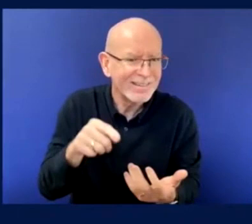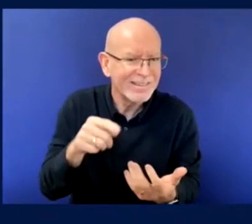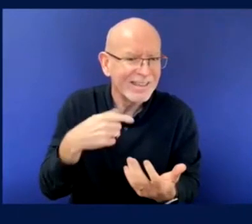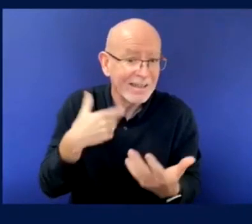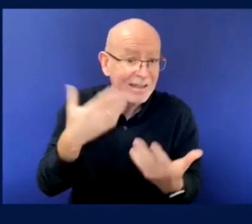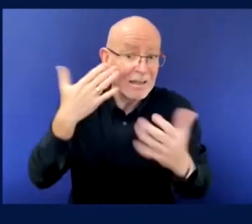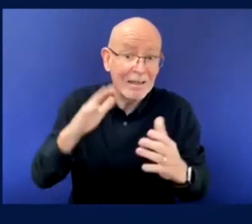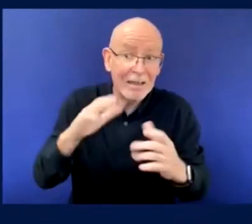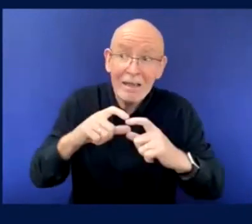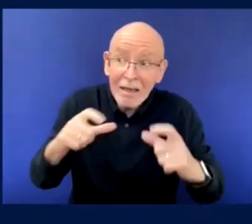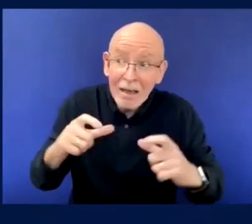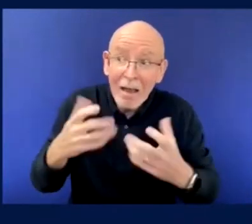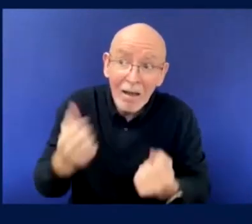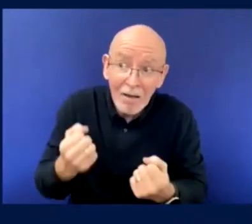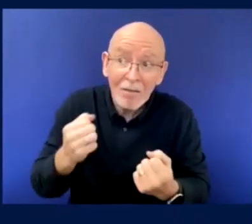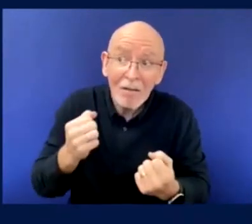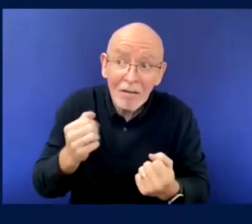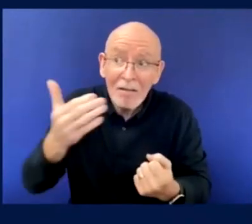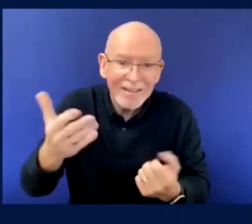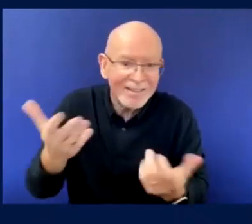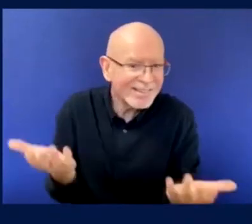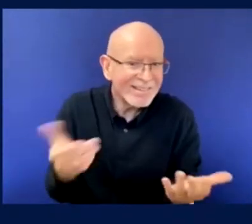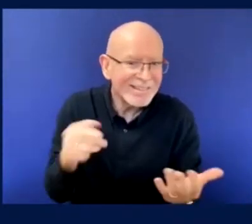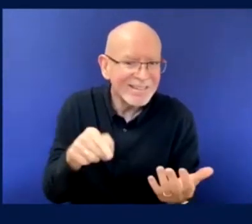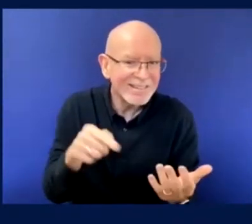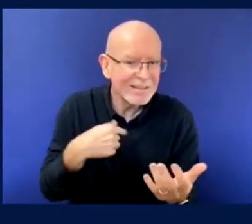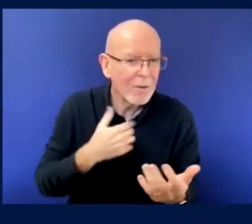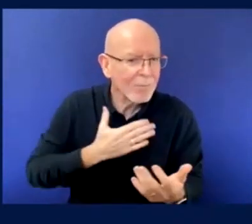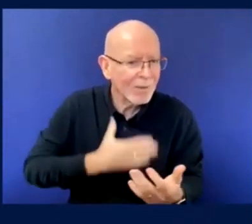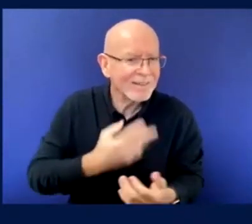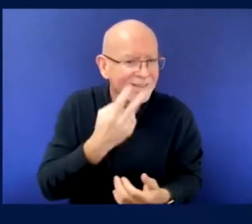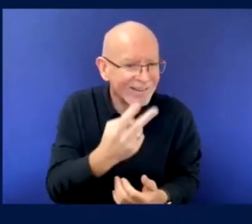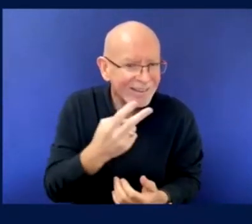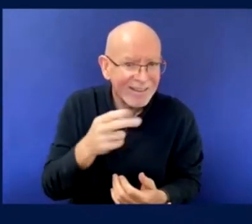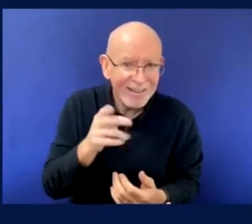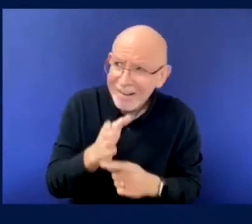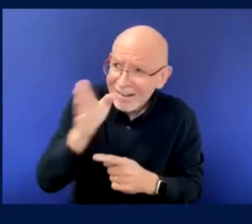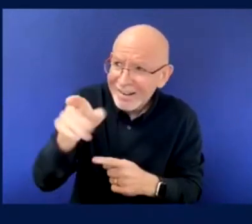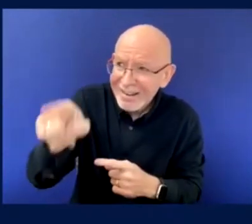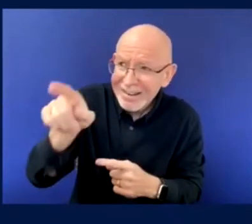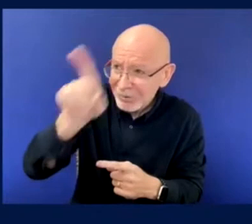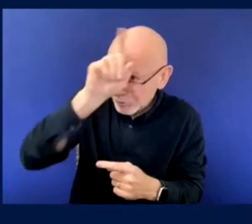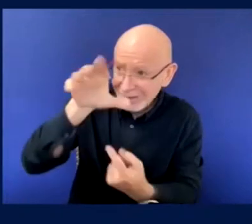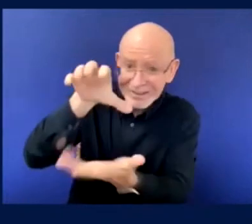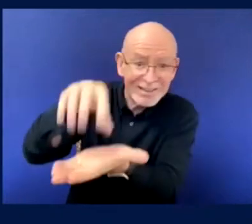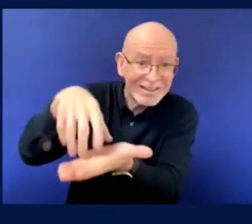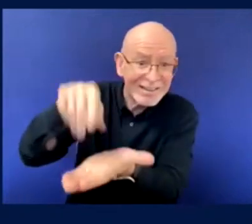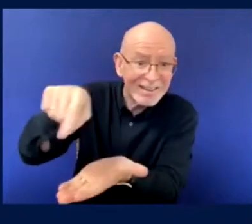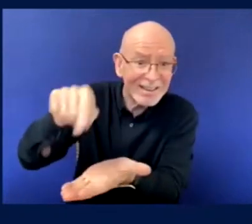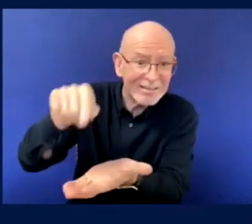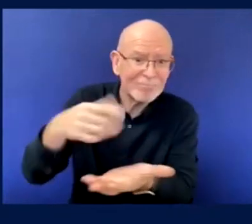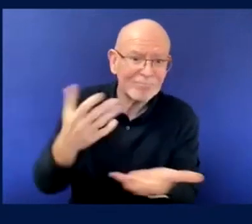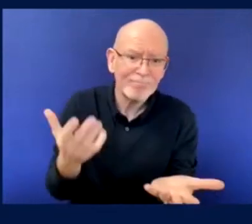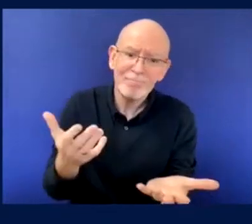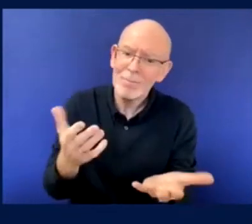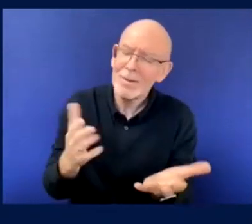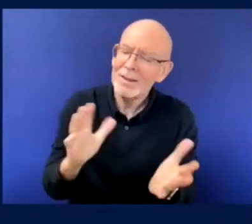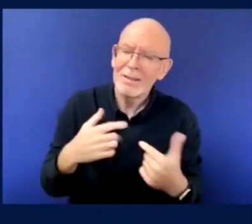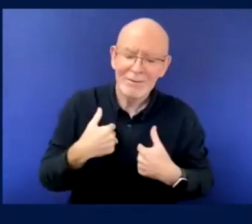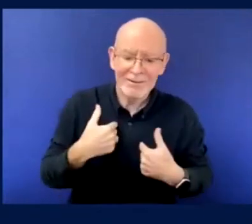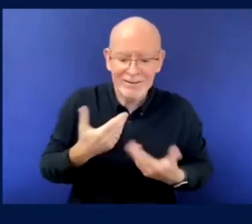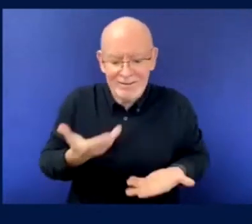those clubs. I think that's a powerful, uh, takeaway. Um, and Elena, your point there about the flexibility, um,